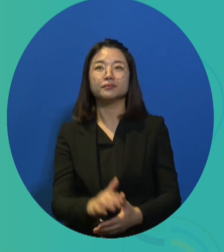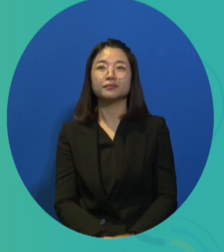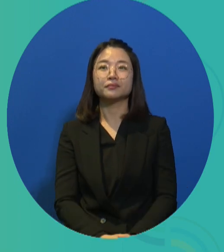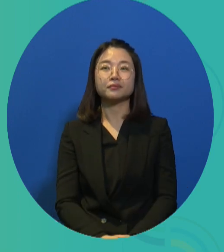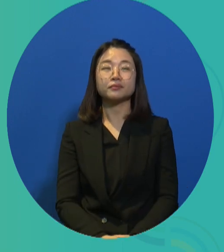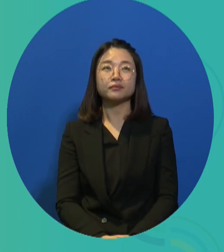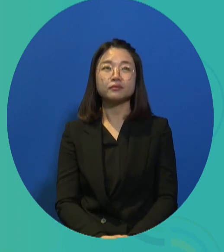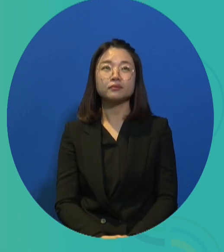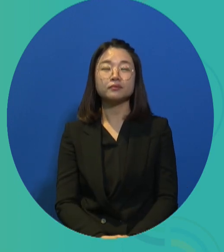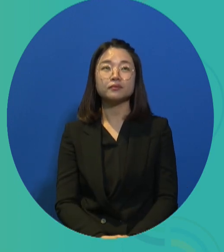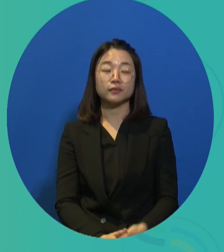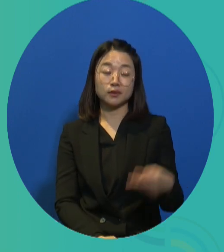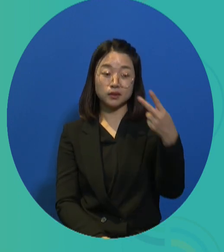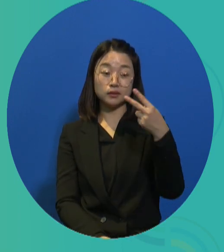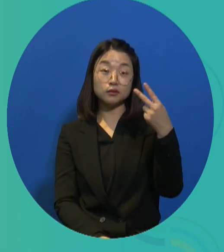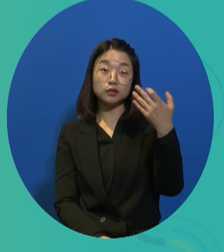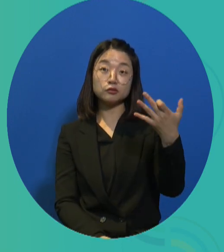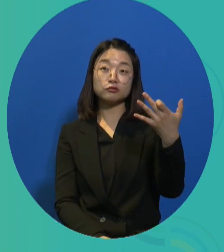active.